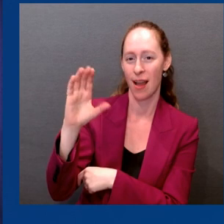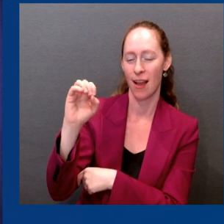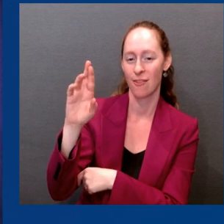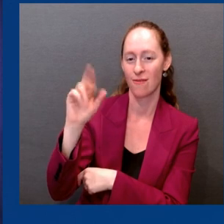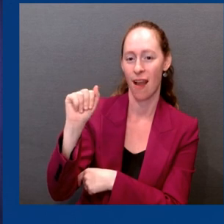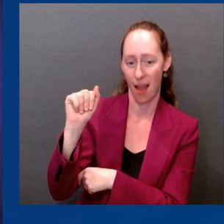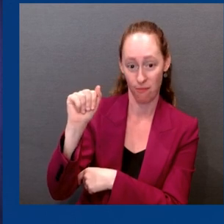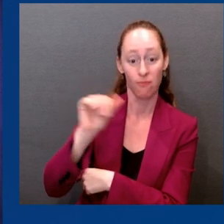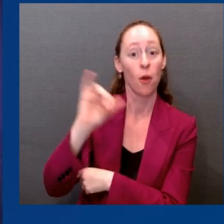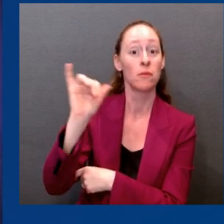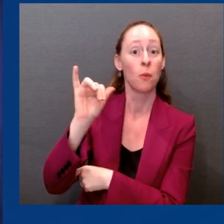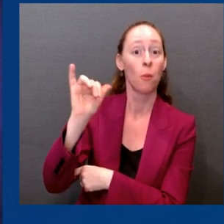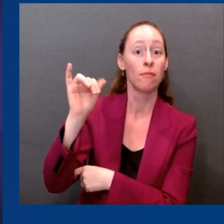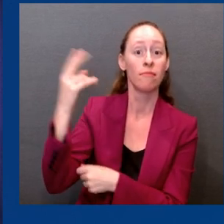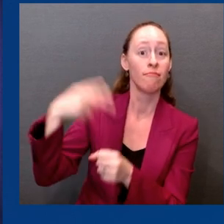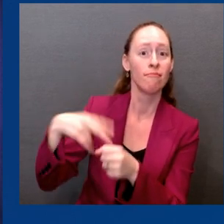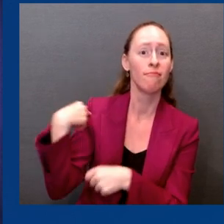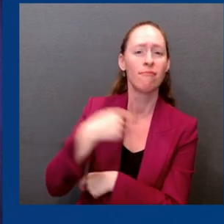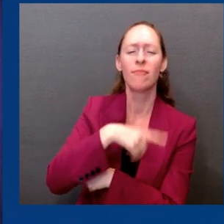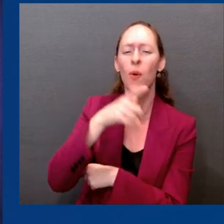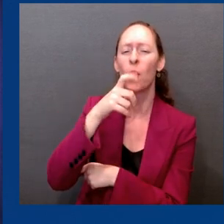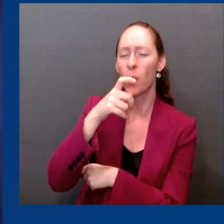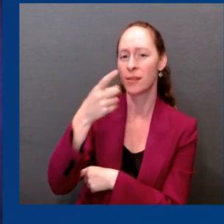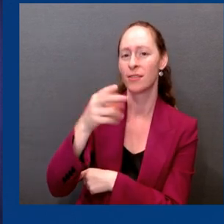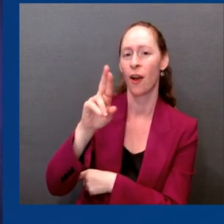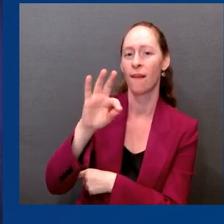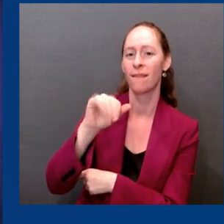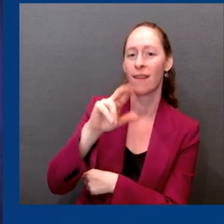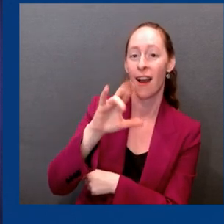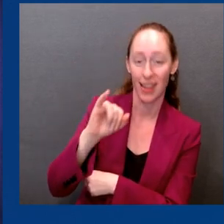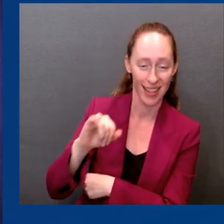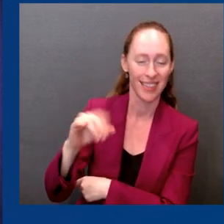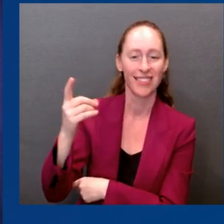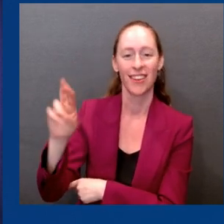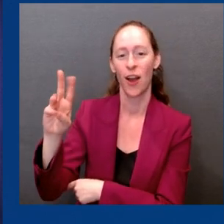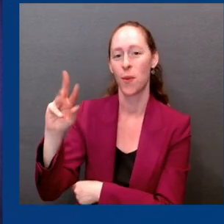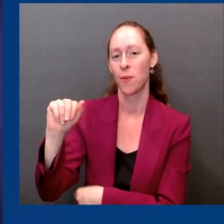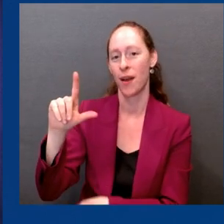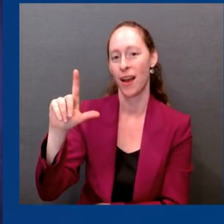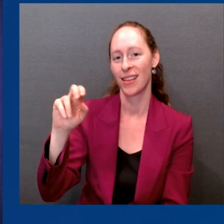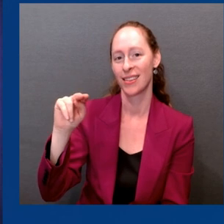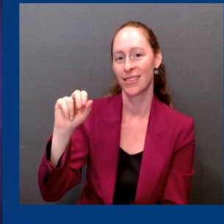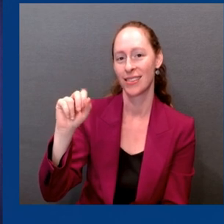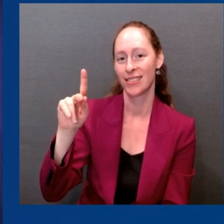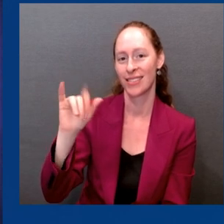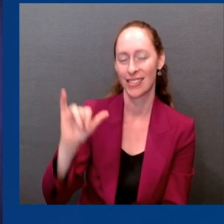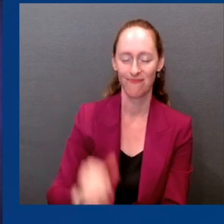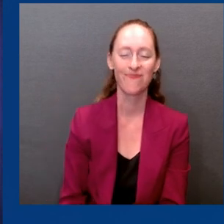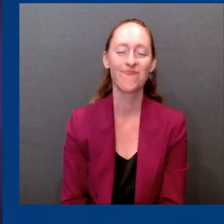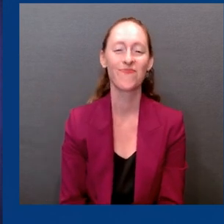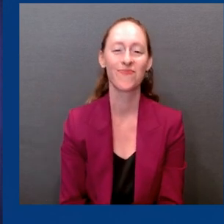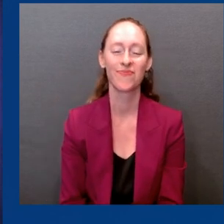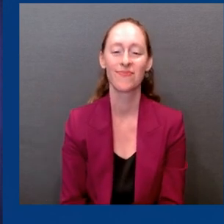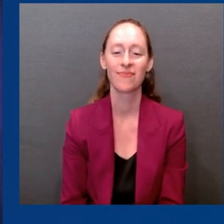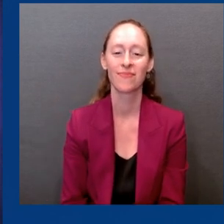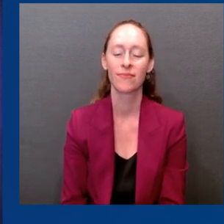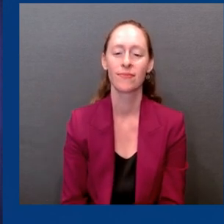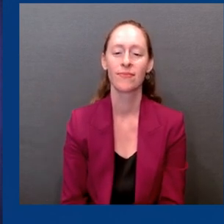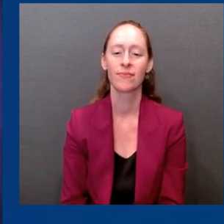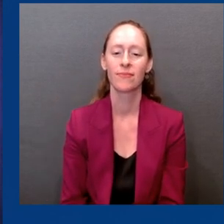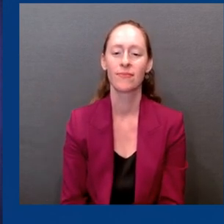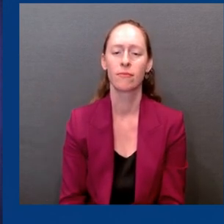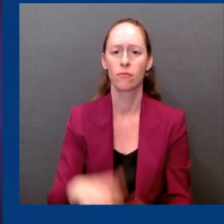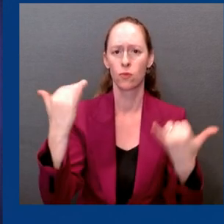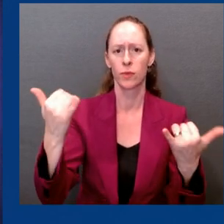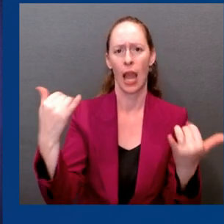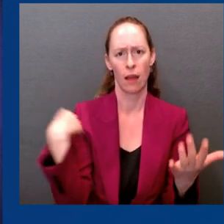state of the pandemic, we are going to focus today on a major milestone, a major milestone we marked heading into the Labor